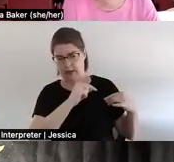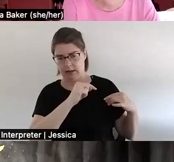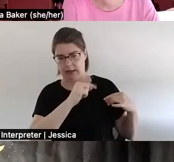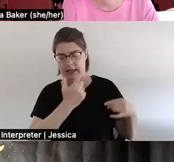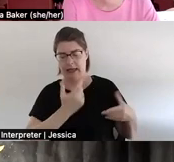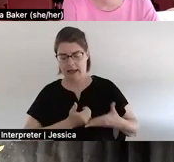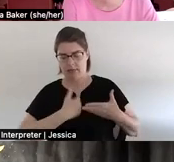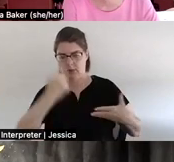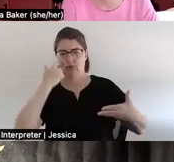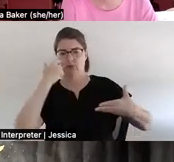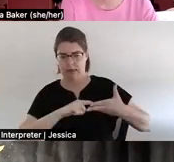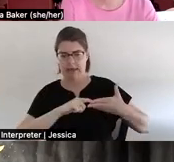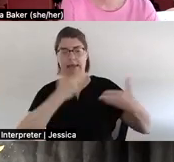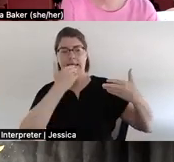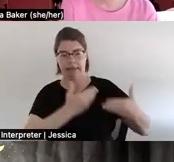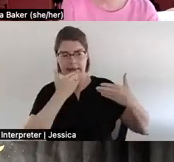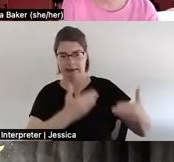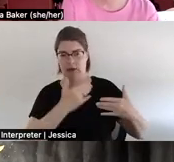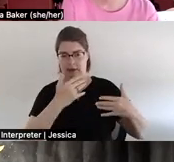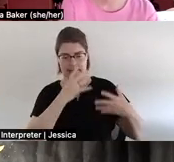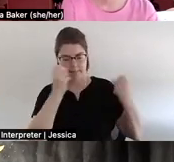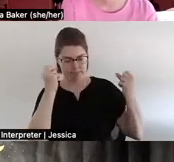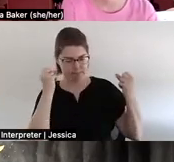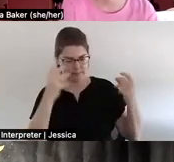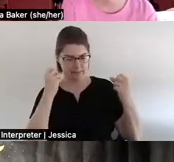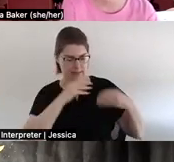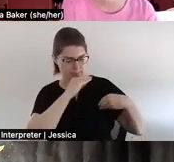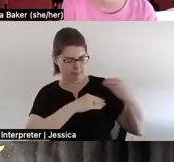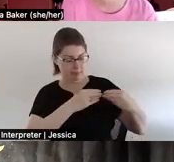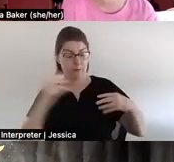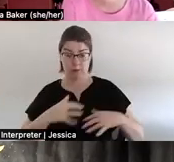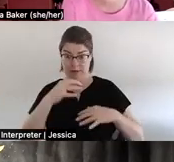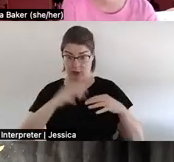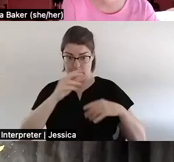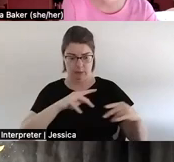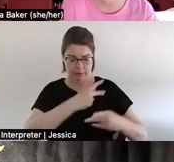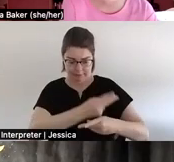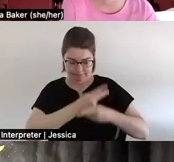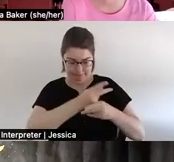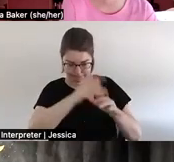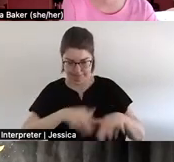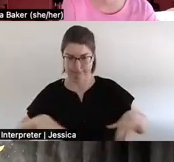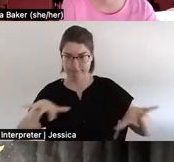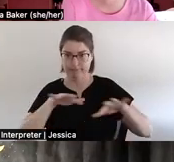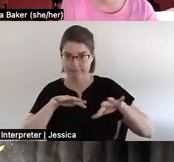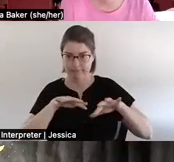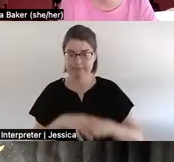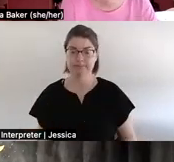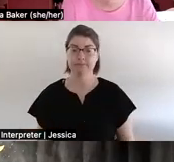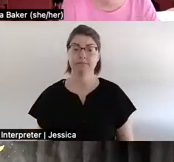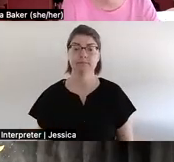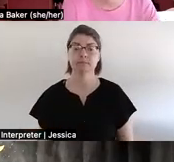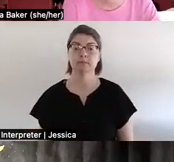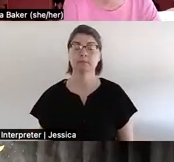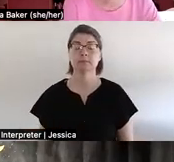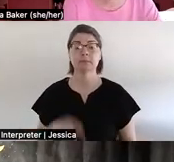acknowledging and thanking the generations of Indigenous peoples who have cared for these lands. This